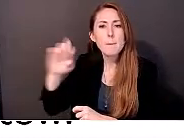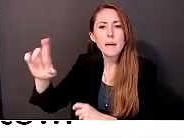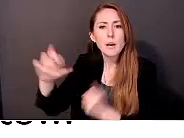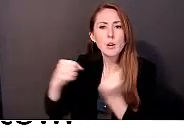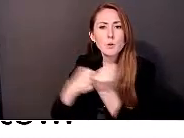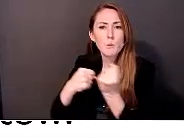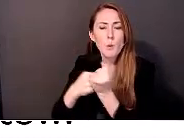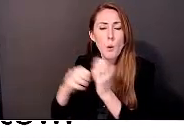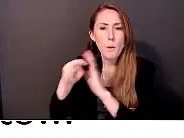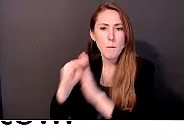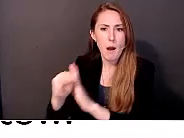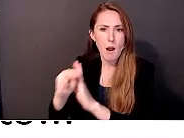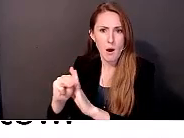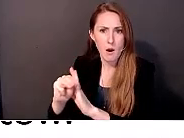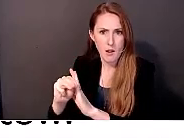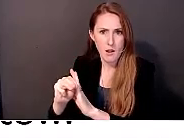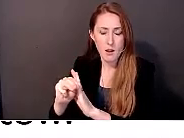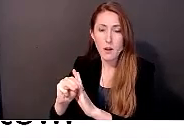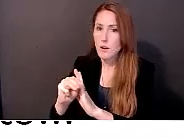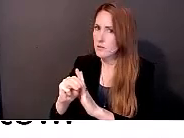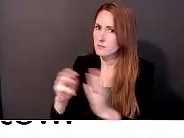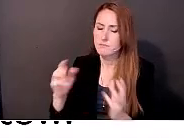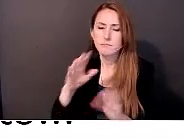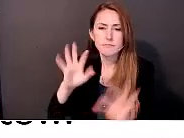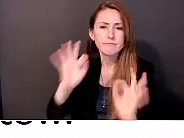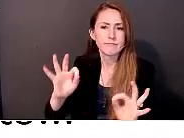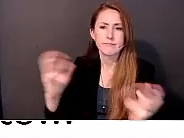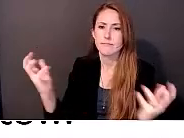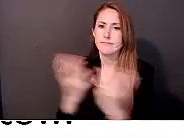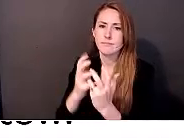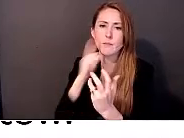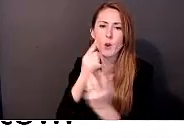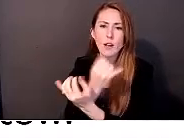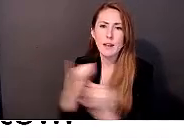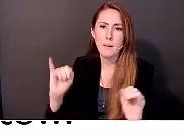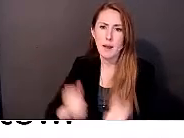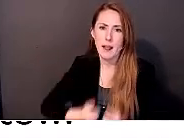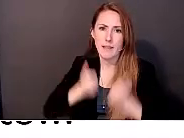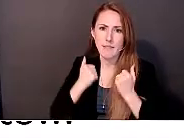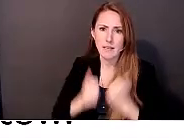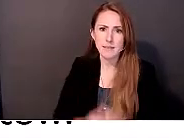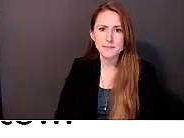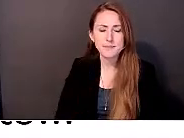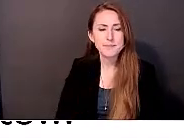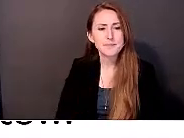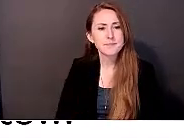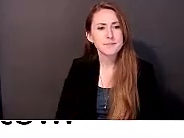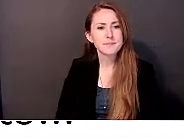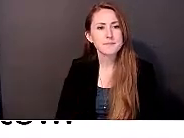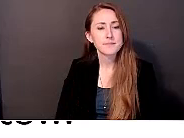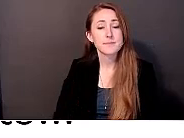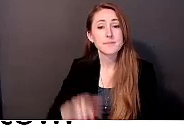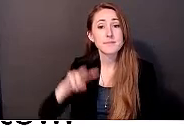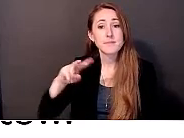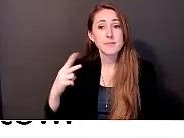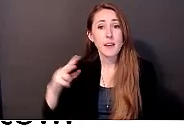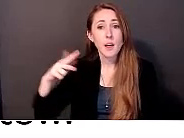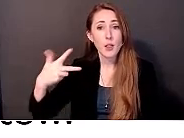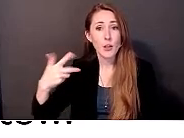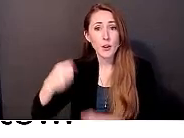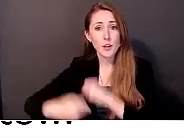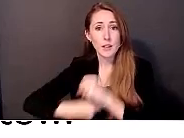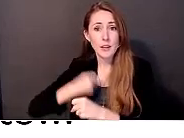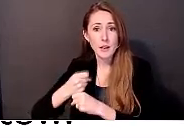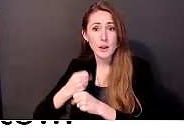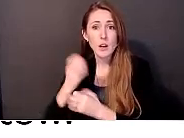supported, well suited for independent living. Um, and so in the second and third year, some of the original